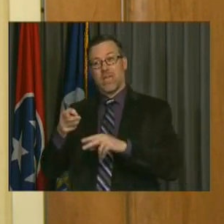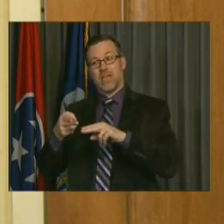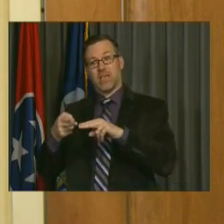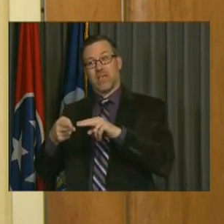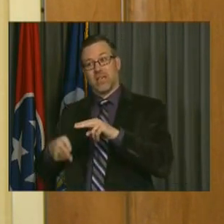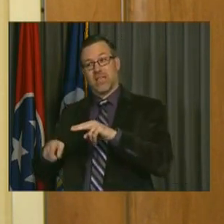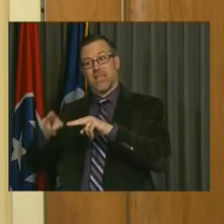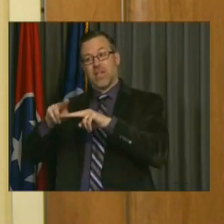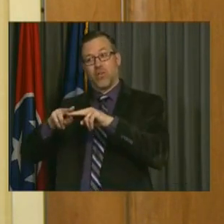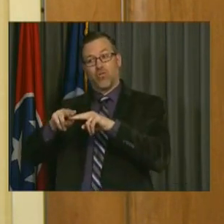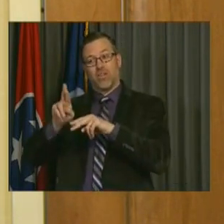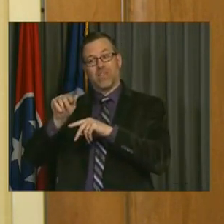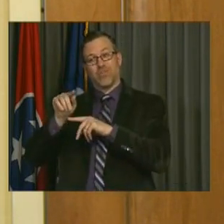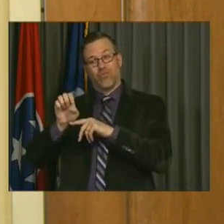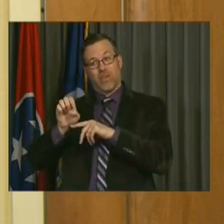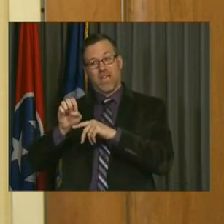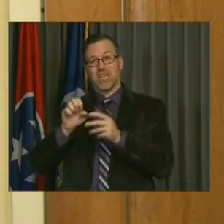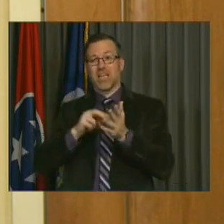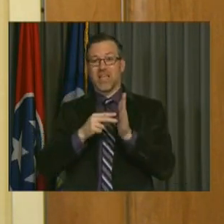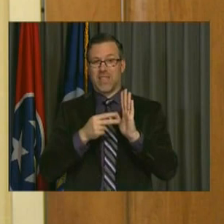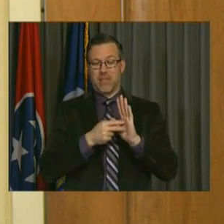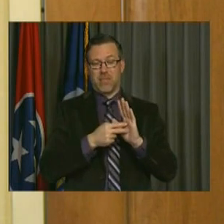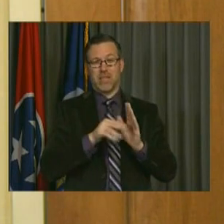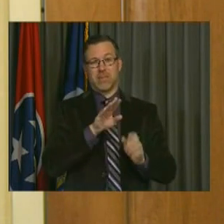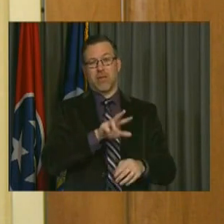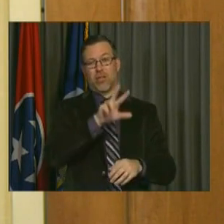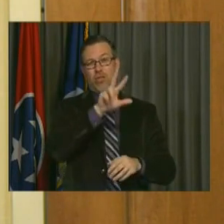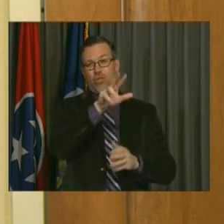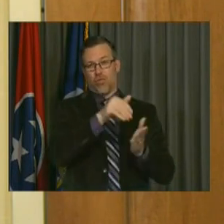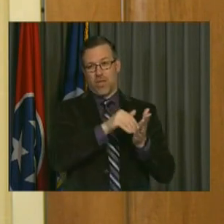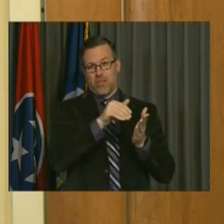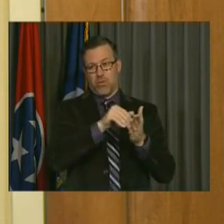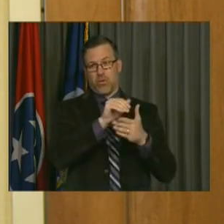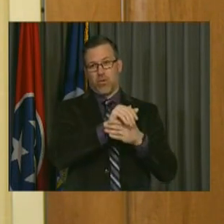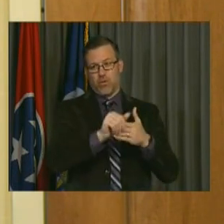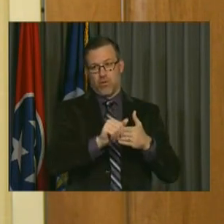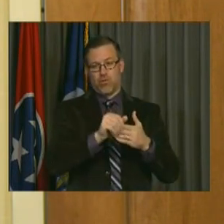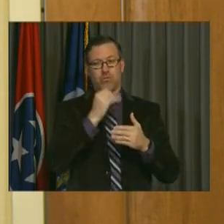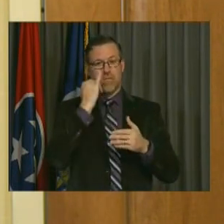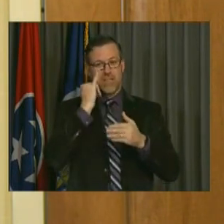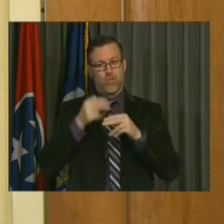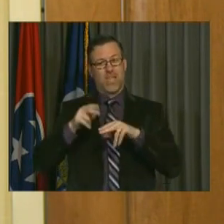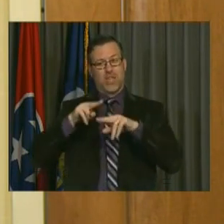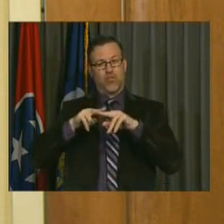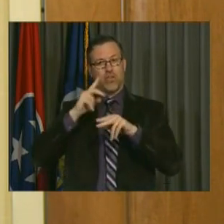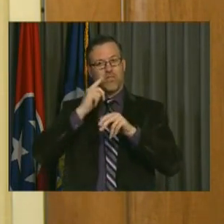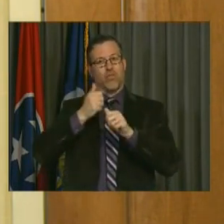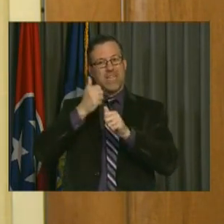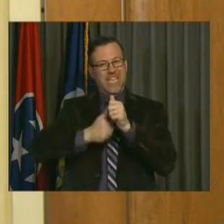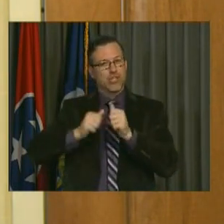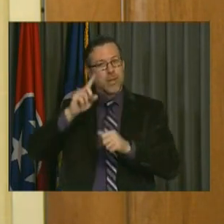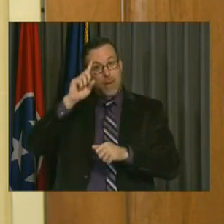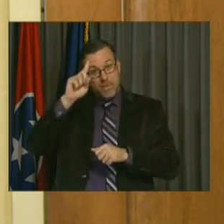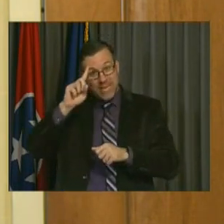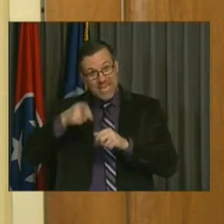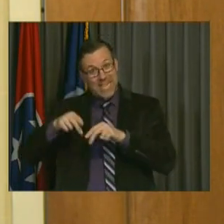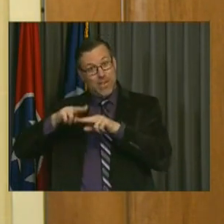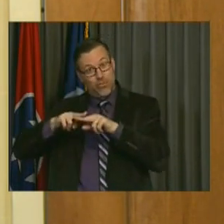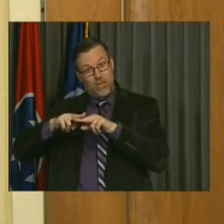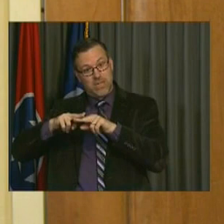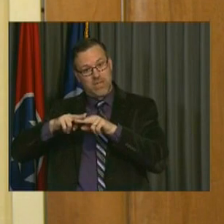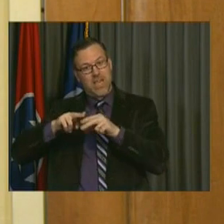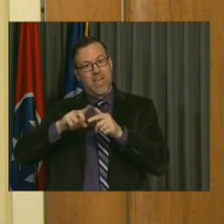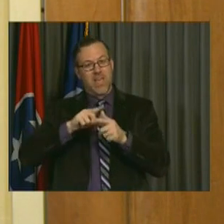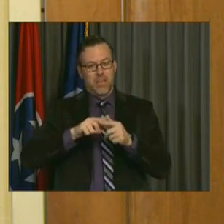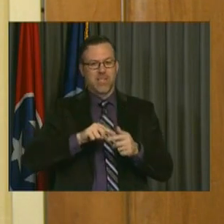value of properties and so forth, that translates into roughly $3 million. And so when we think about a dollar increase, the simple